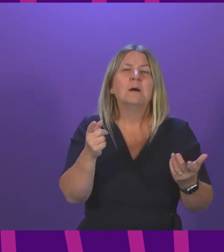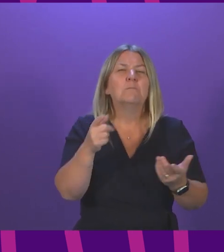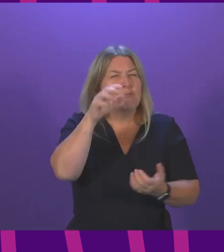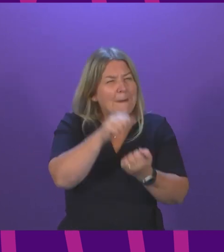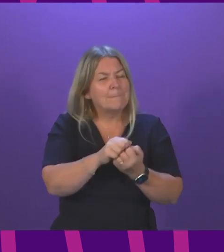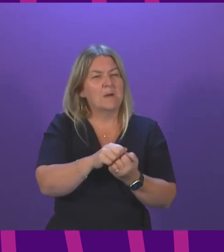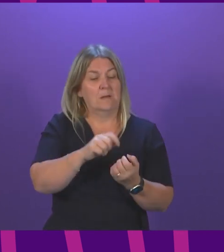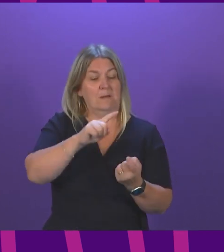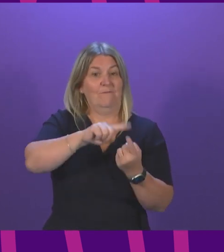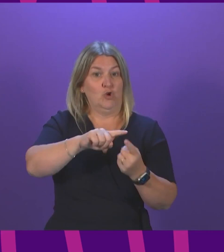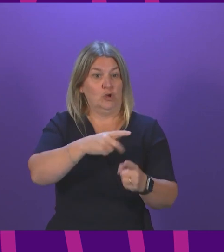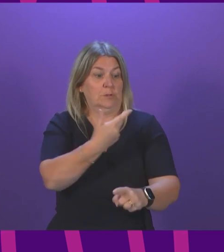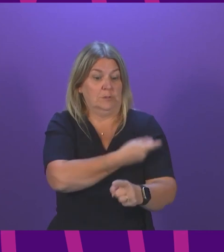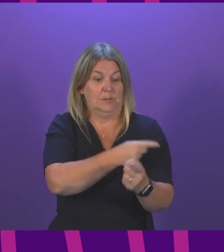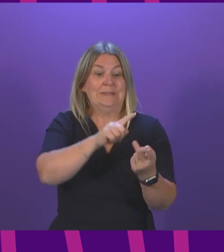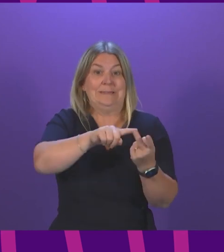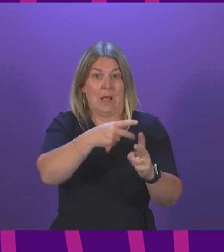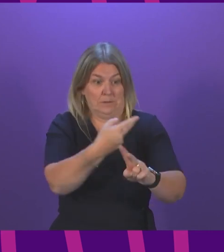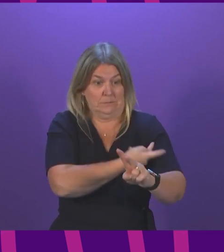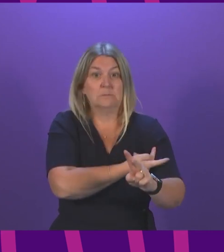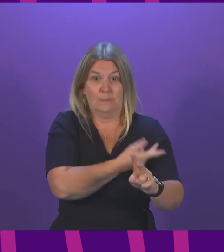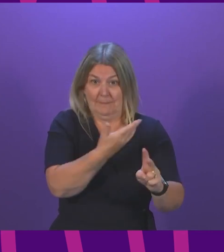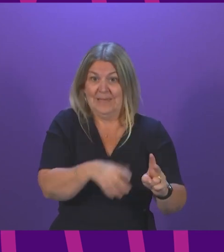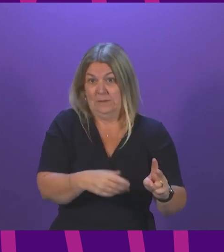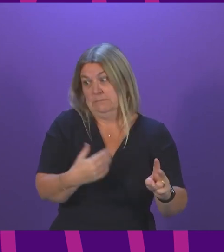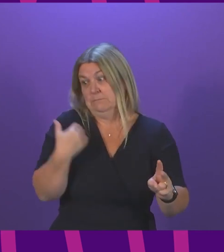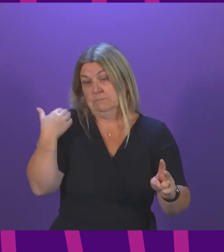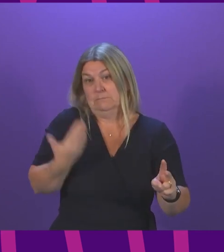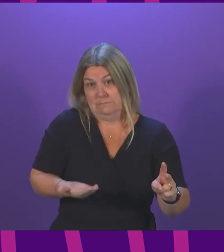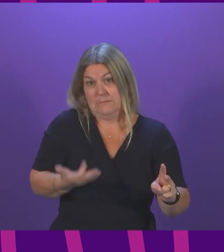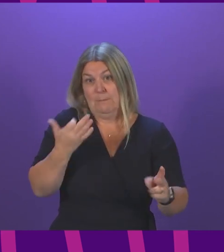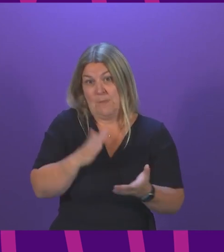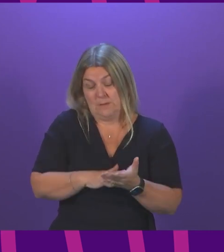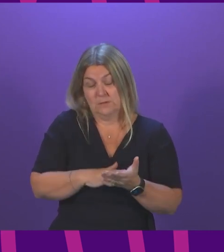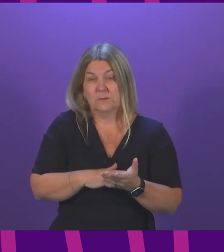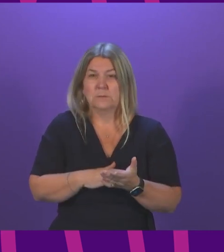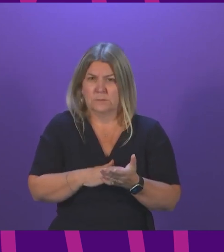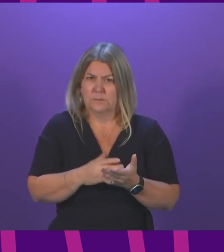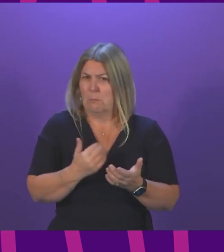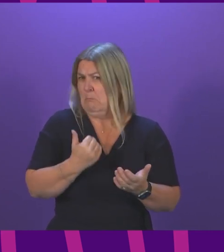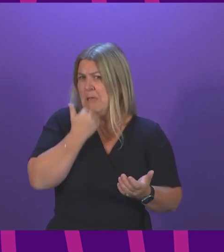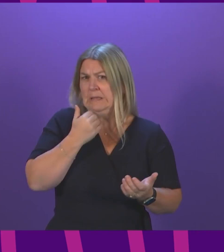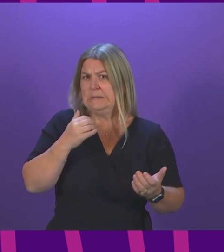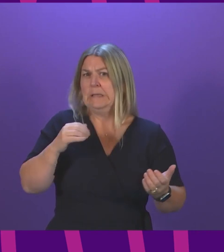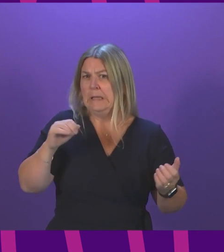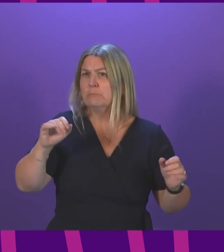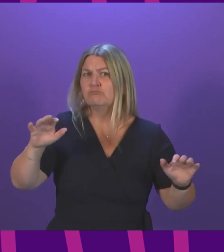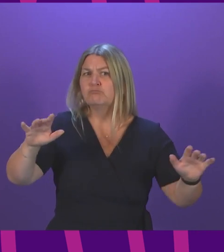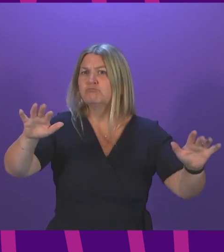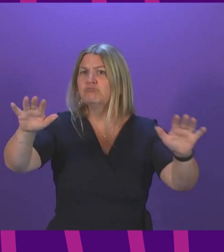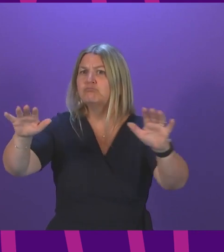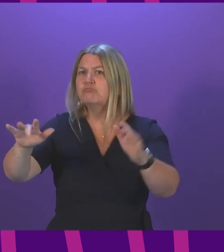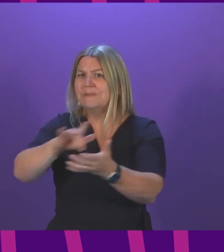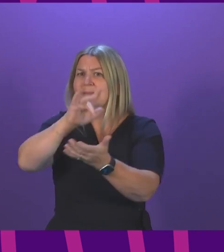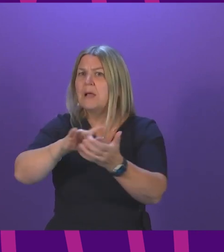to dose one and dose two of the vaccine, I think it would be fair to say there was very good coverage of local drop-in centres,